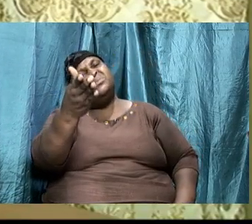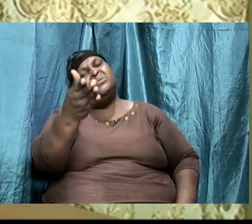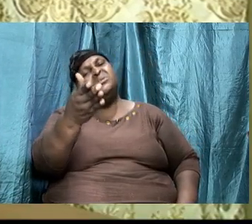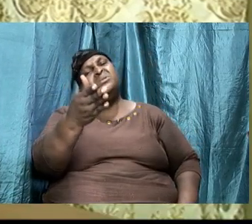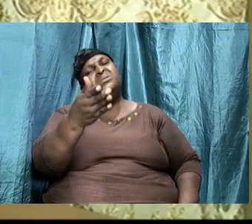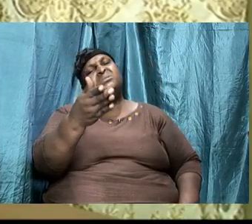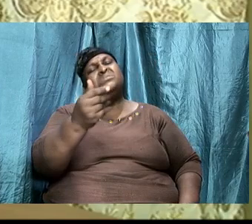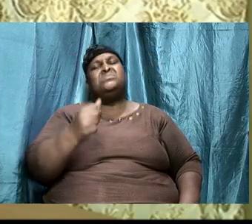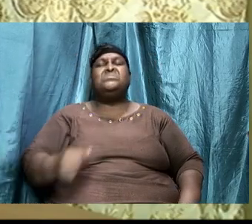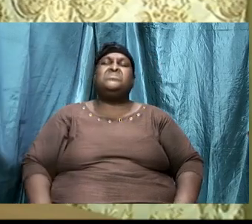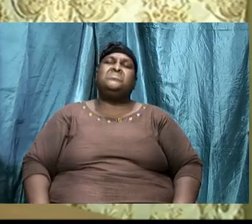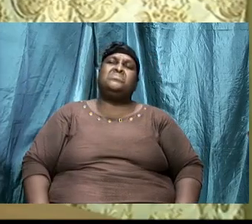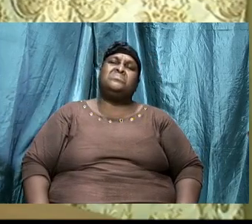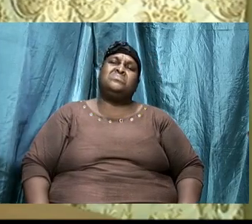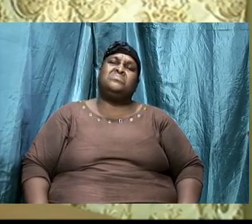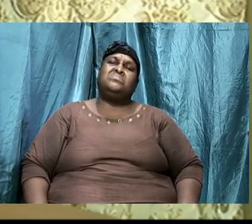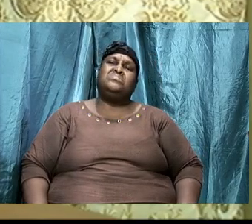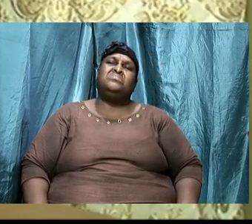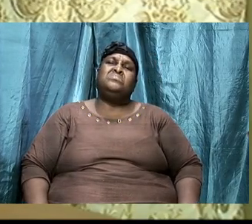here